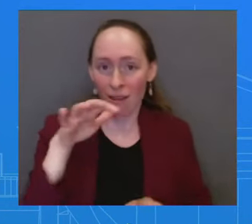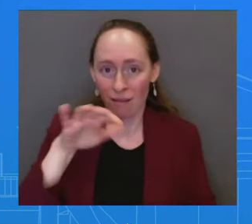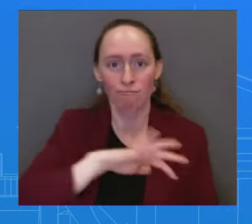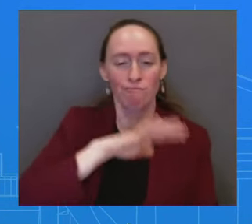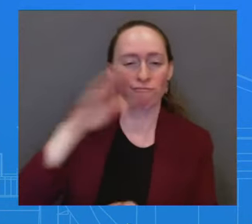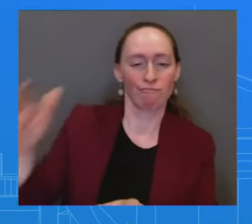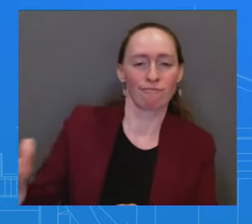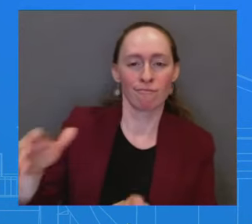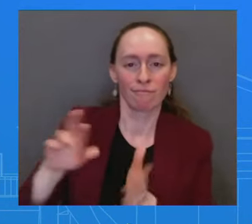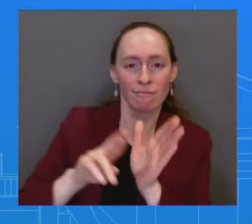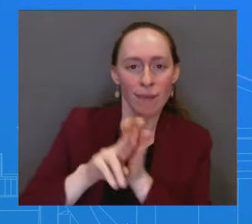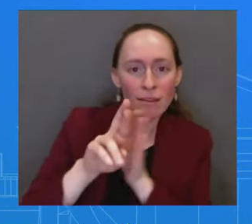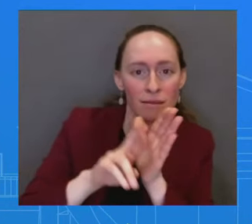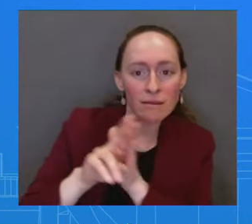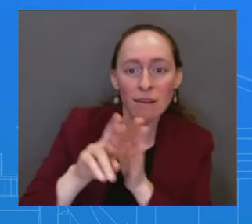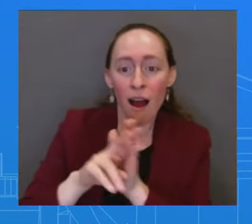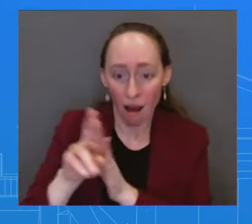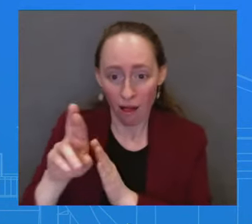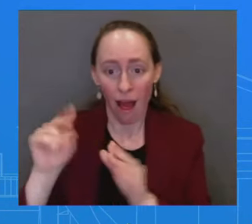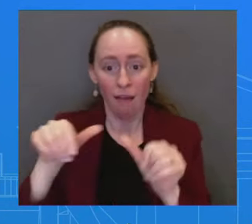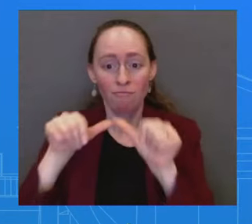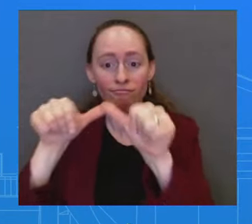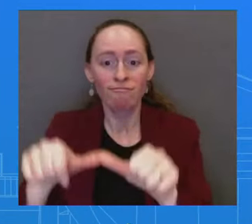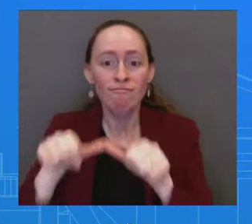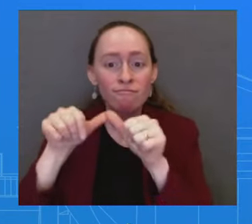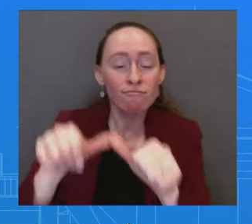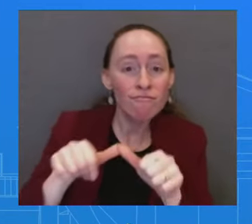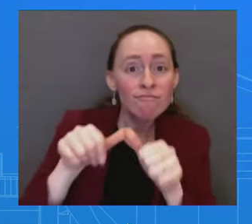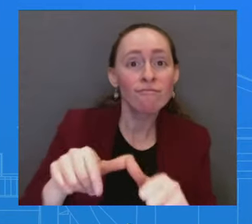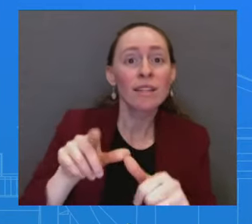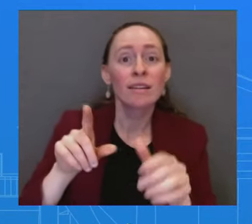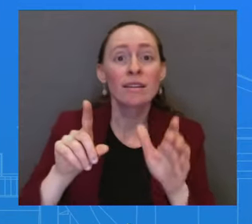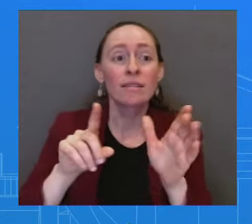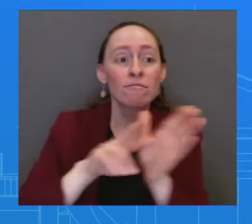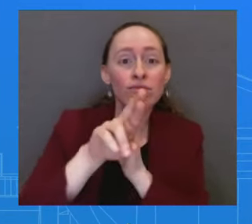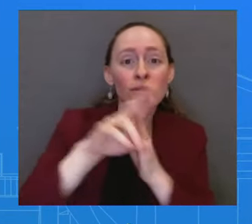And he's using them to a fairly well as well. So we're watching this very, very closely